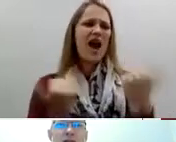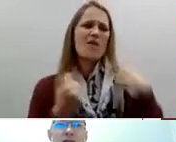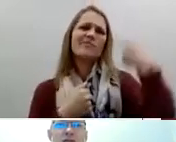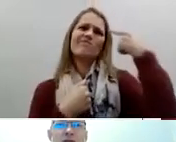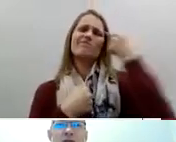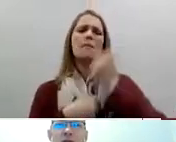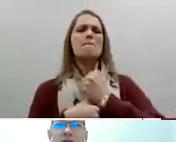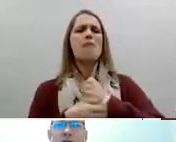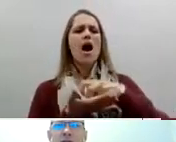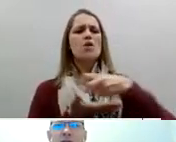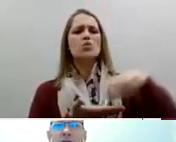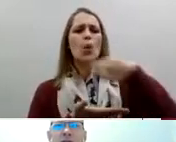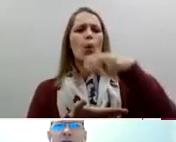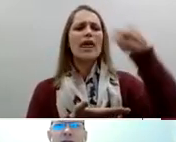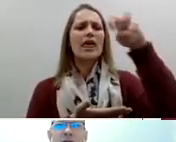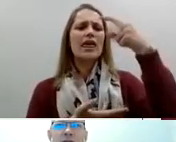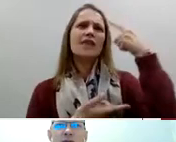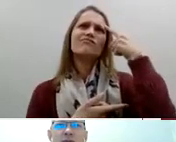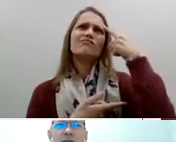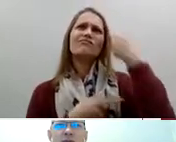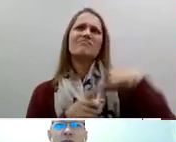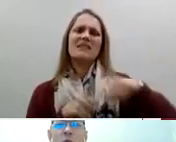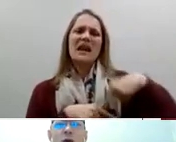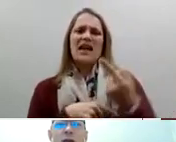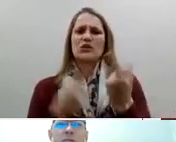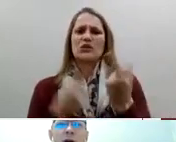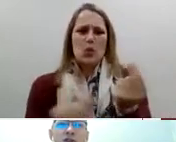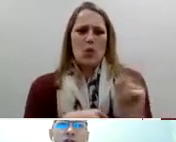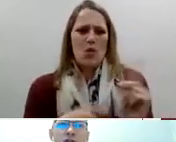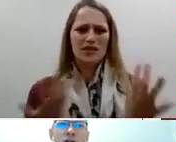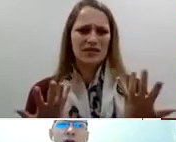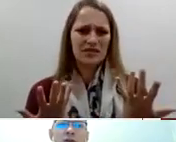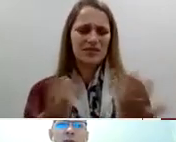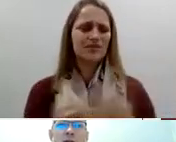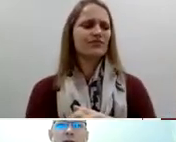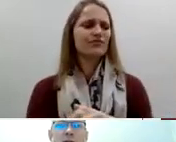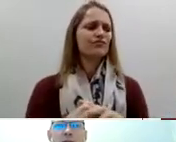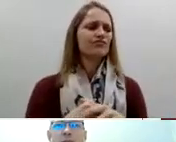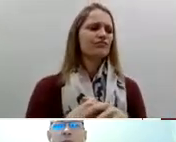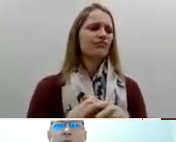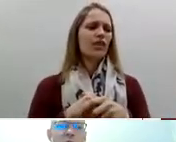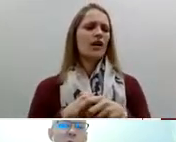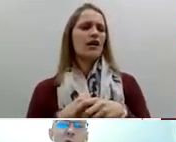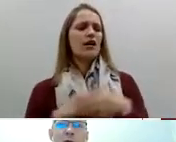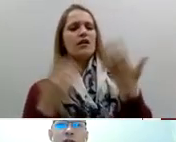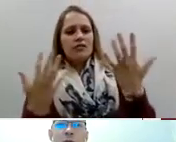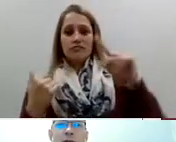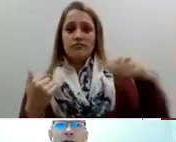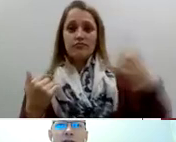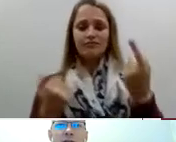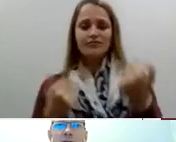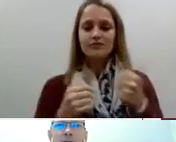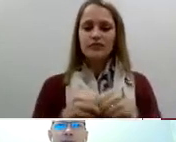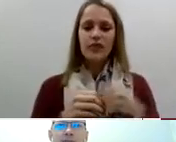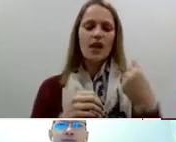17 years old and I thought what is my journey going to be what am I doing